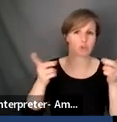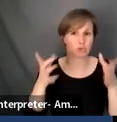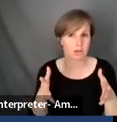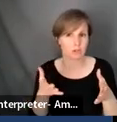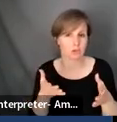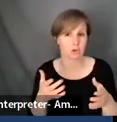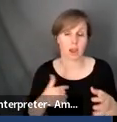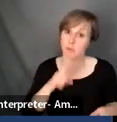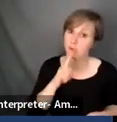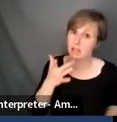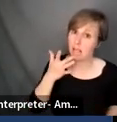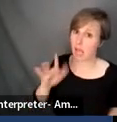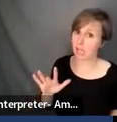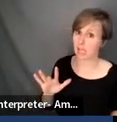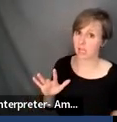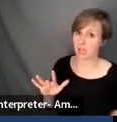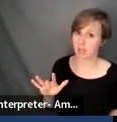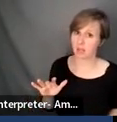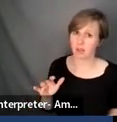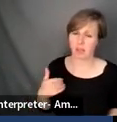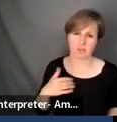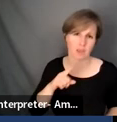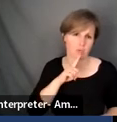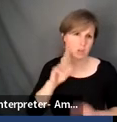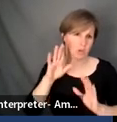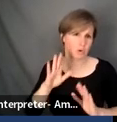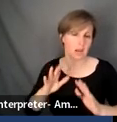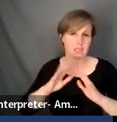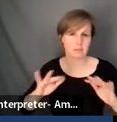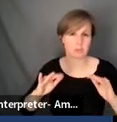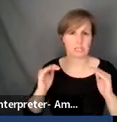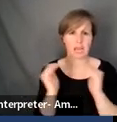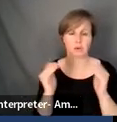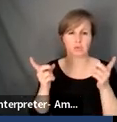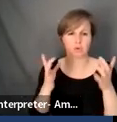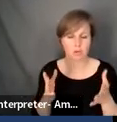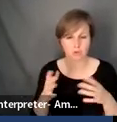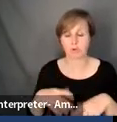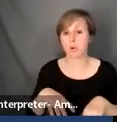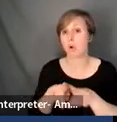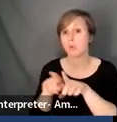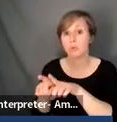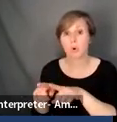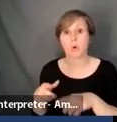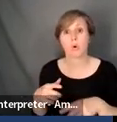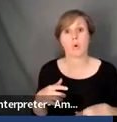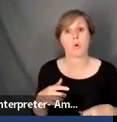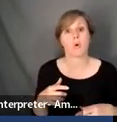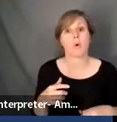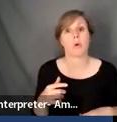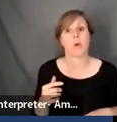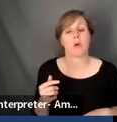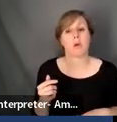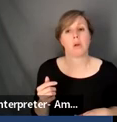I've been lucky, uh, that I have had great, uh, diversity and equity director. I have also made myself, um,